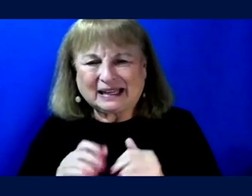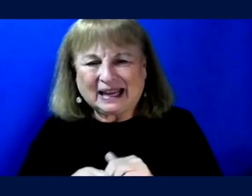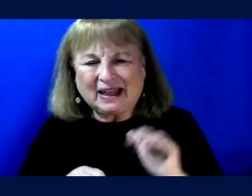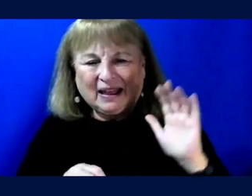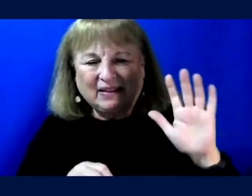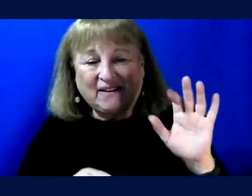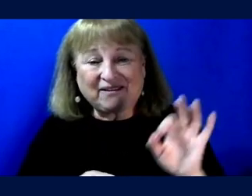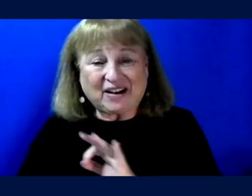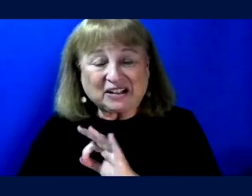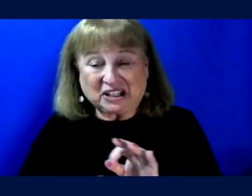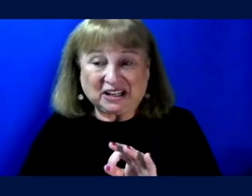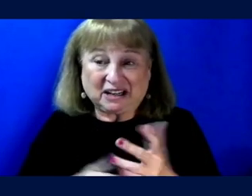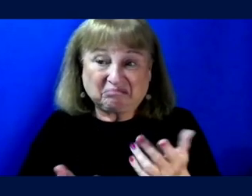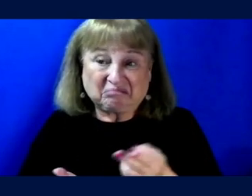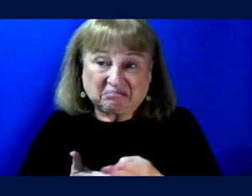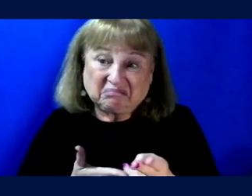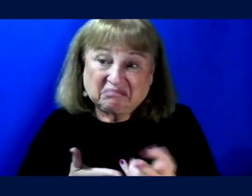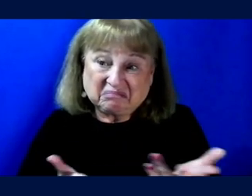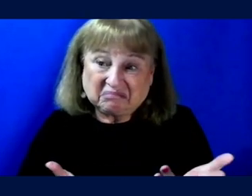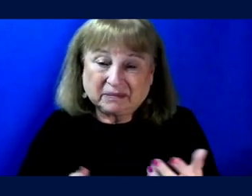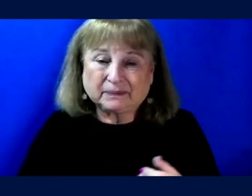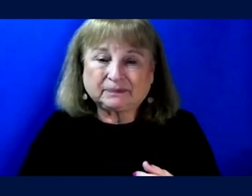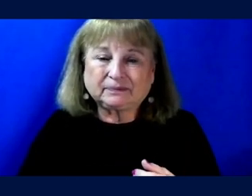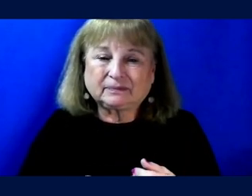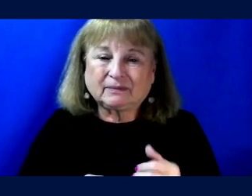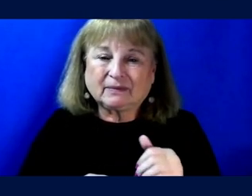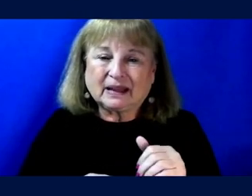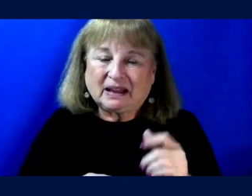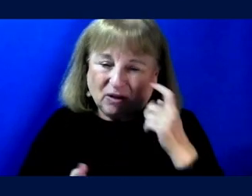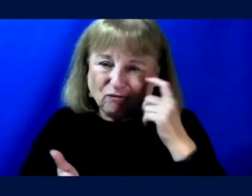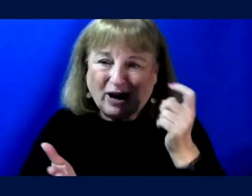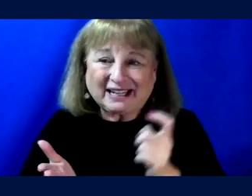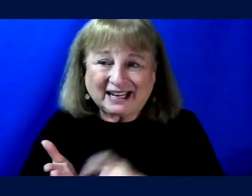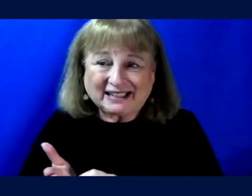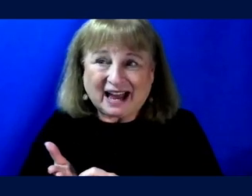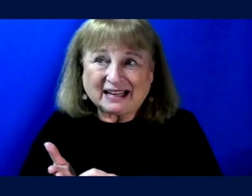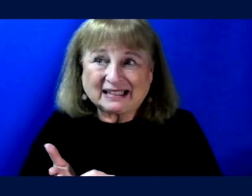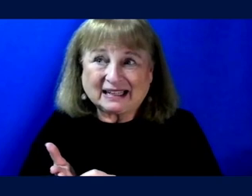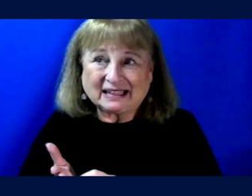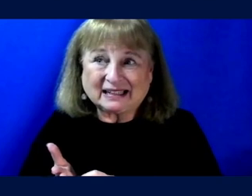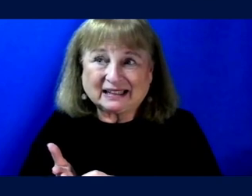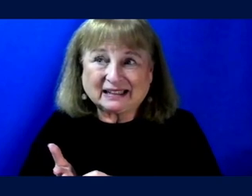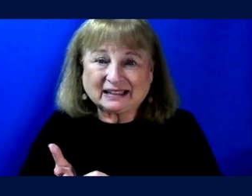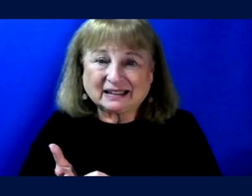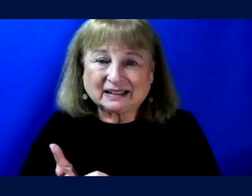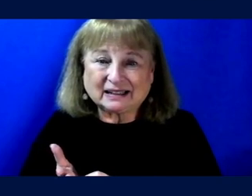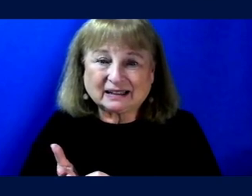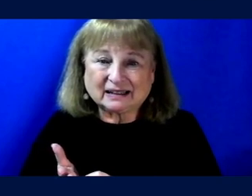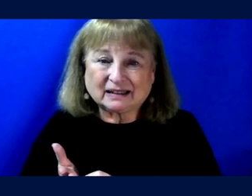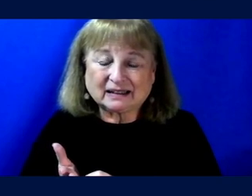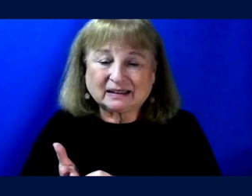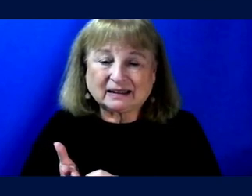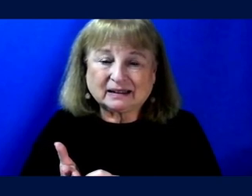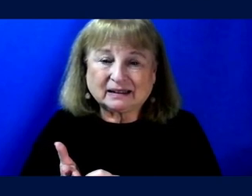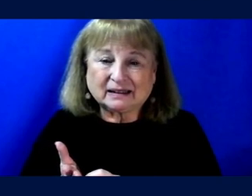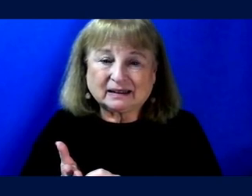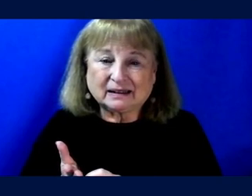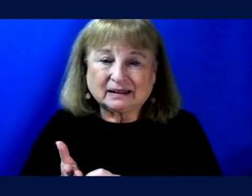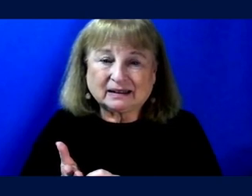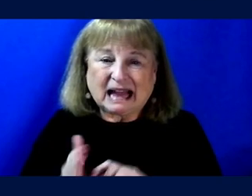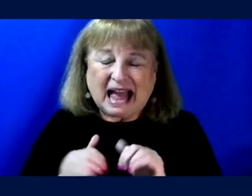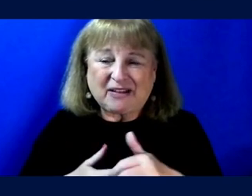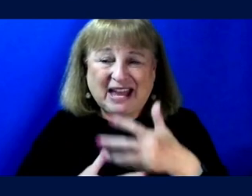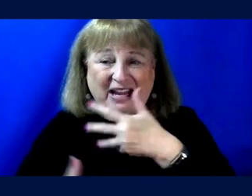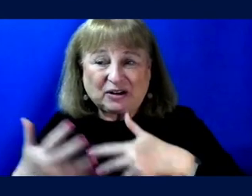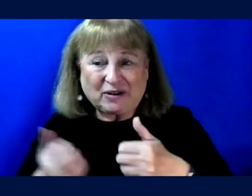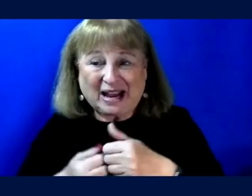functioning, quite honestly, right. And, and their recognition of, you know, how they're, um, interacting